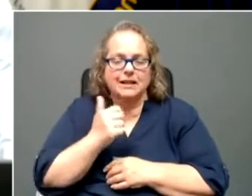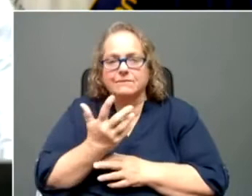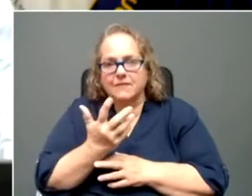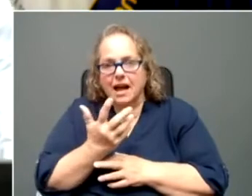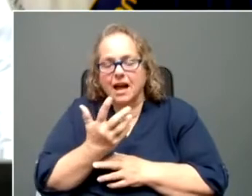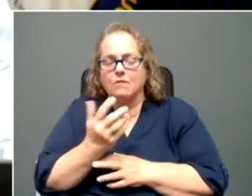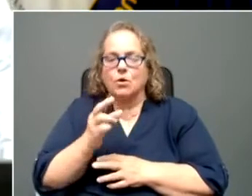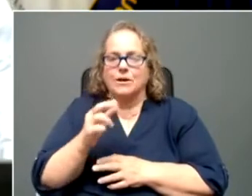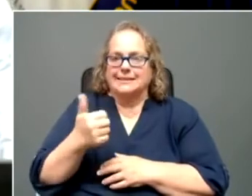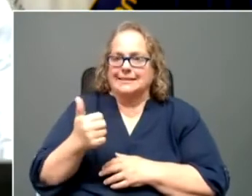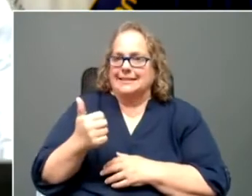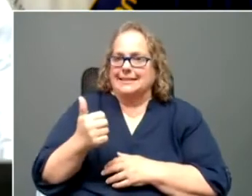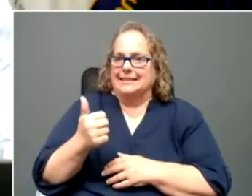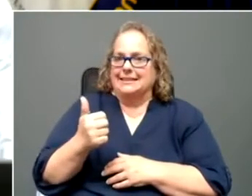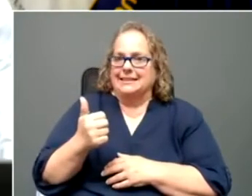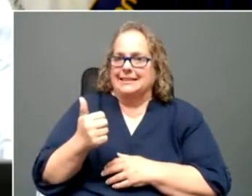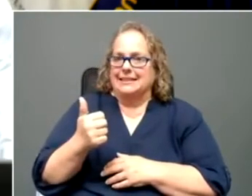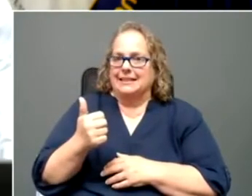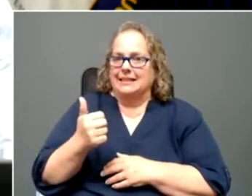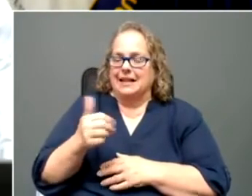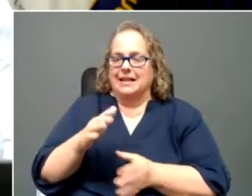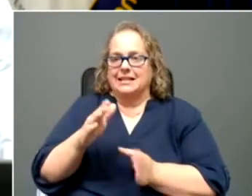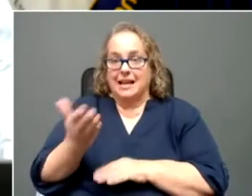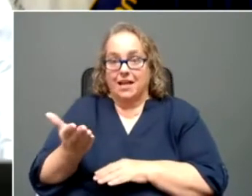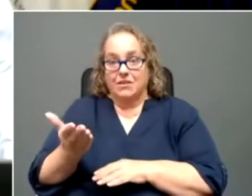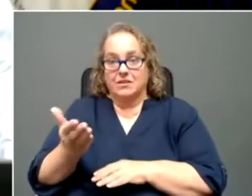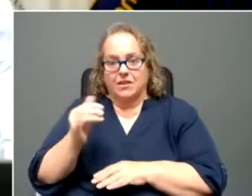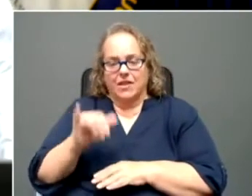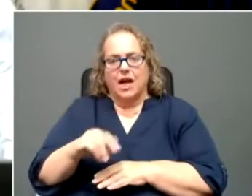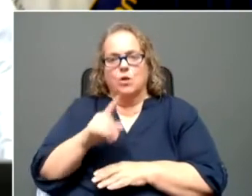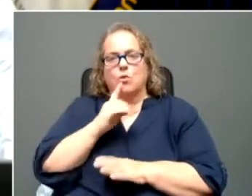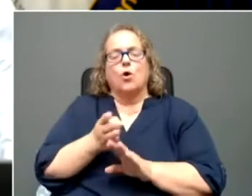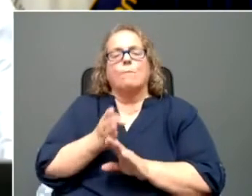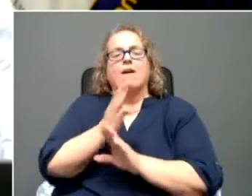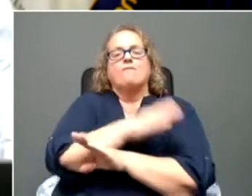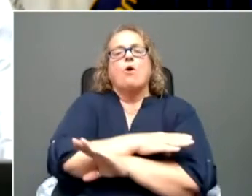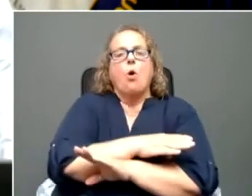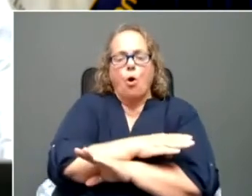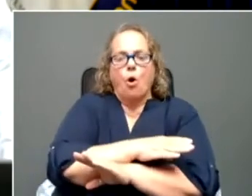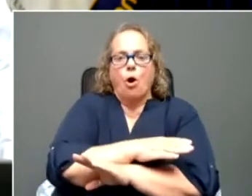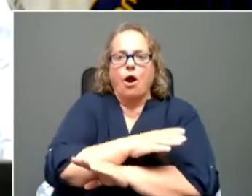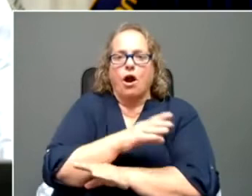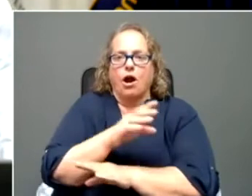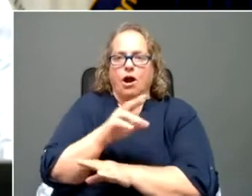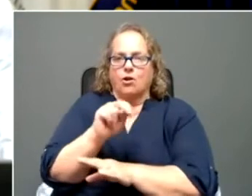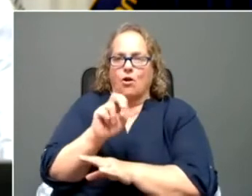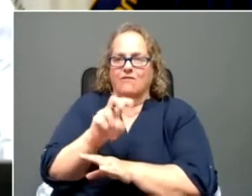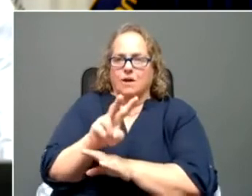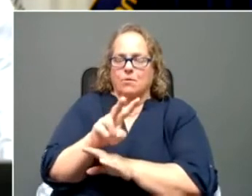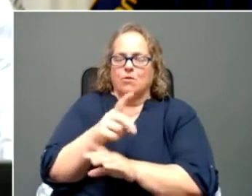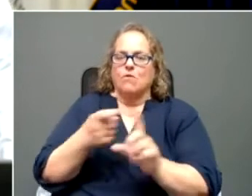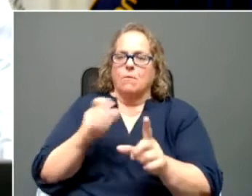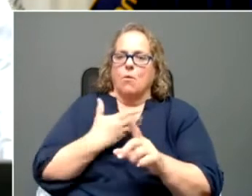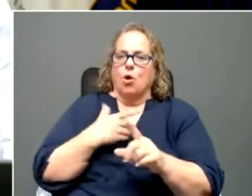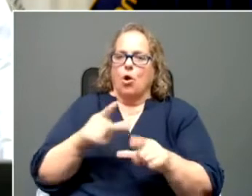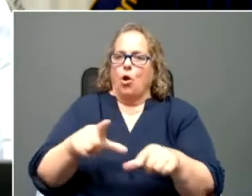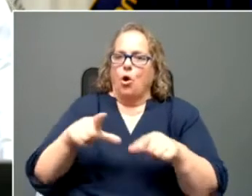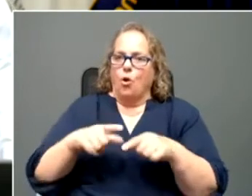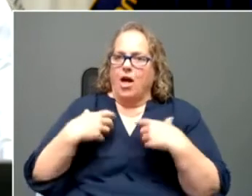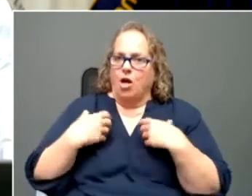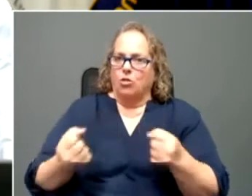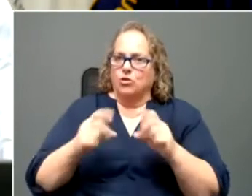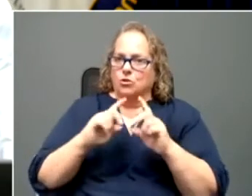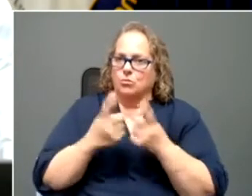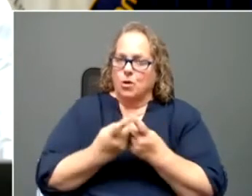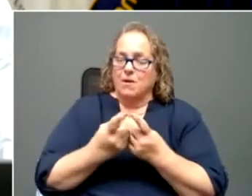10, um, deaths that were before that period coming up from our local health departments. And given that we were